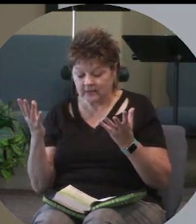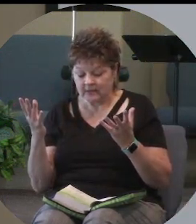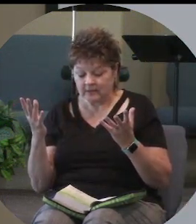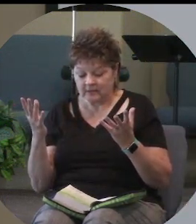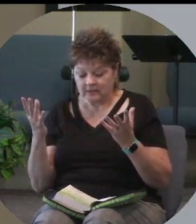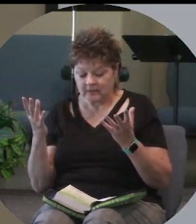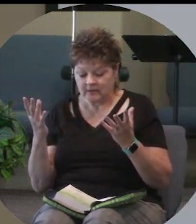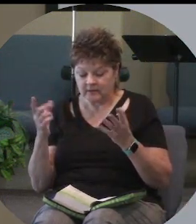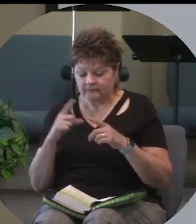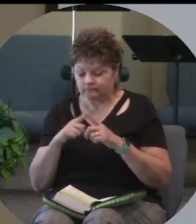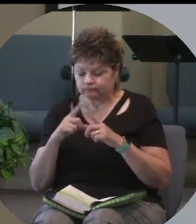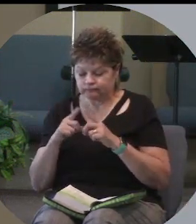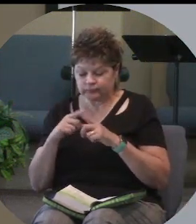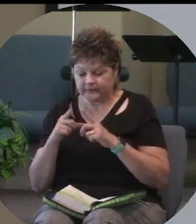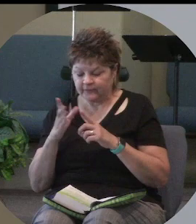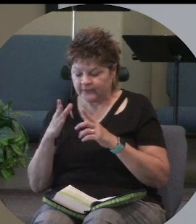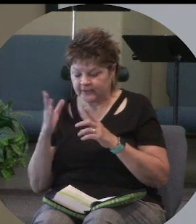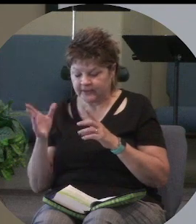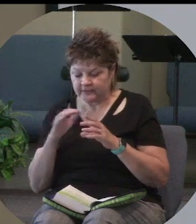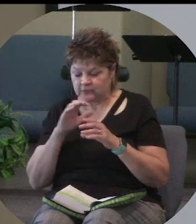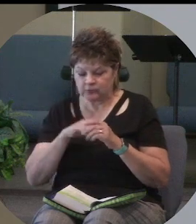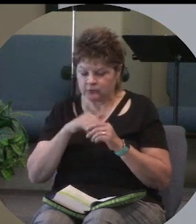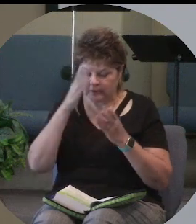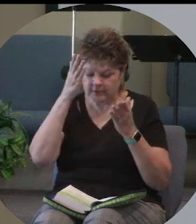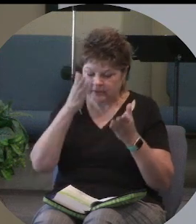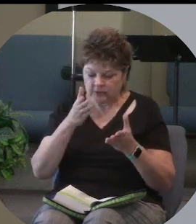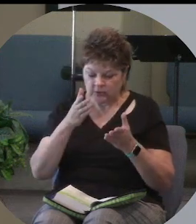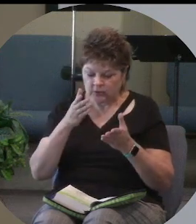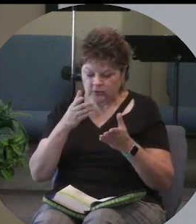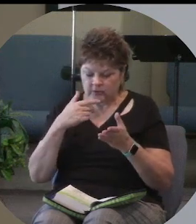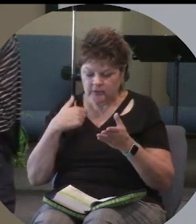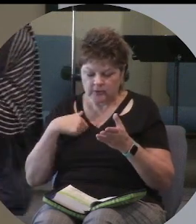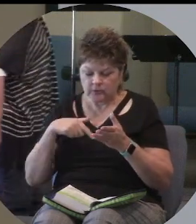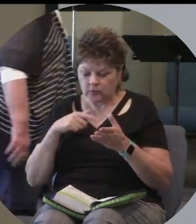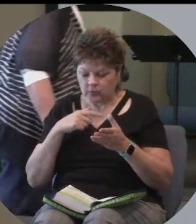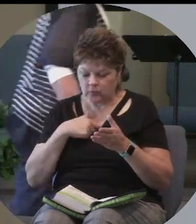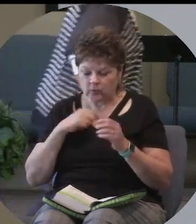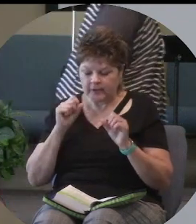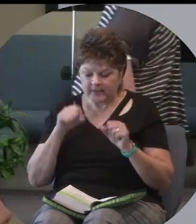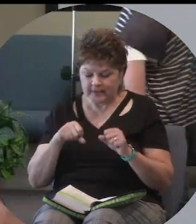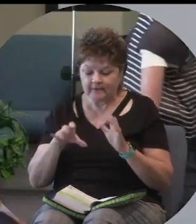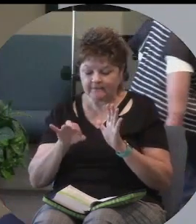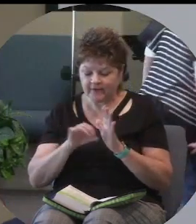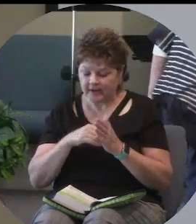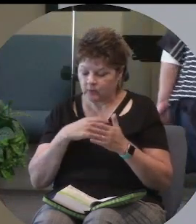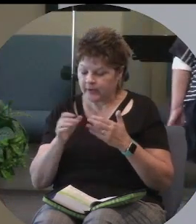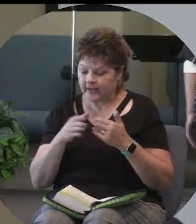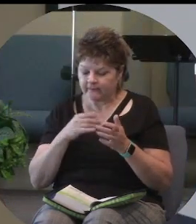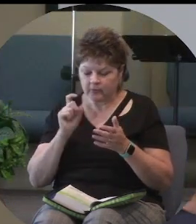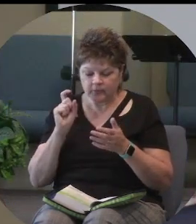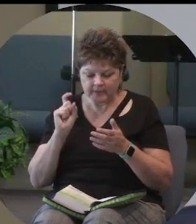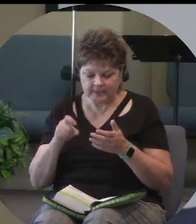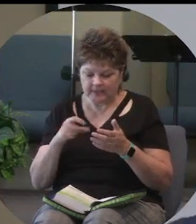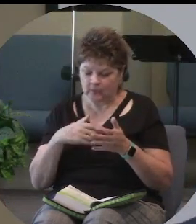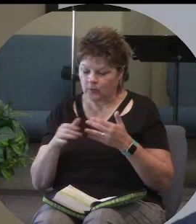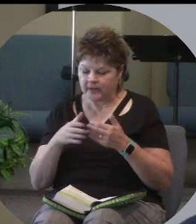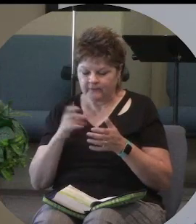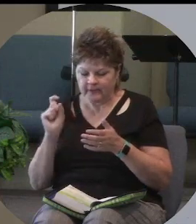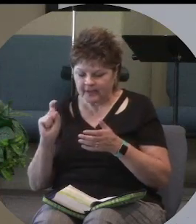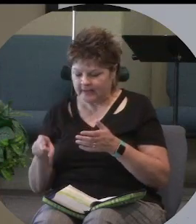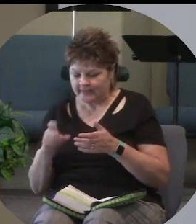attributes to us that we can find what we need no matter what our need is